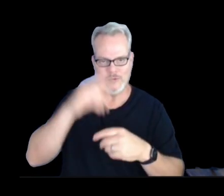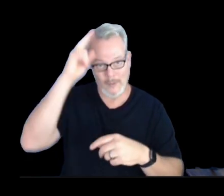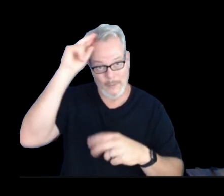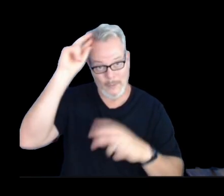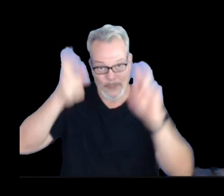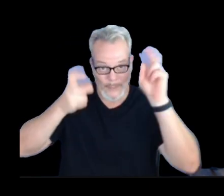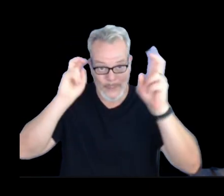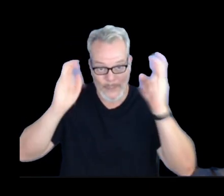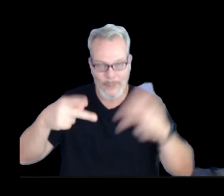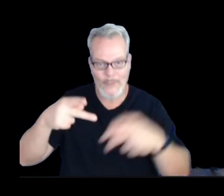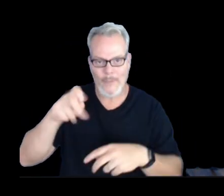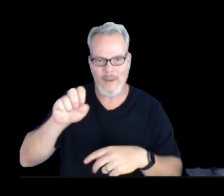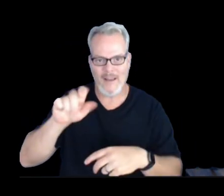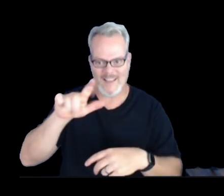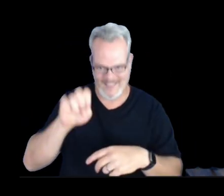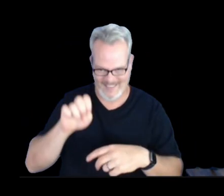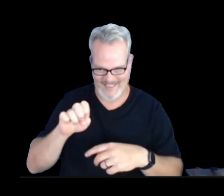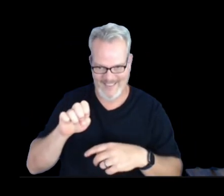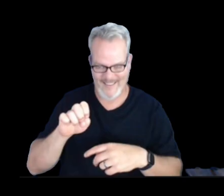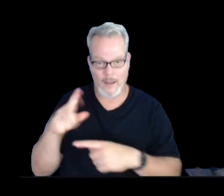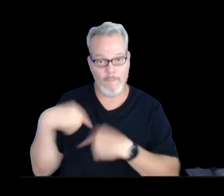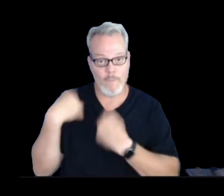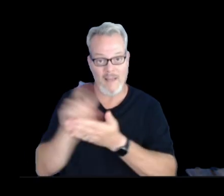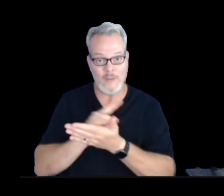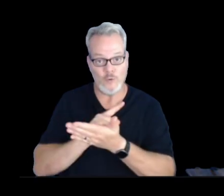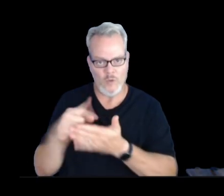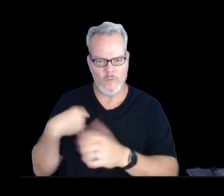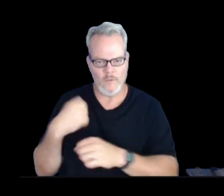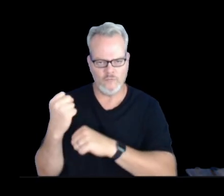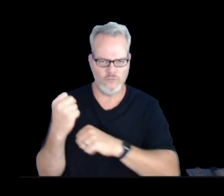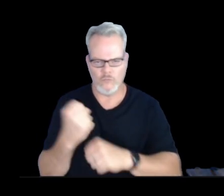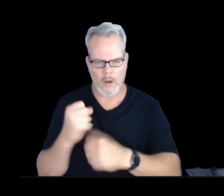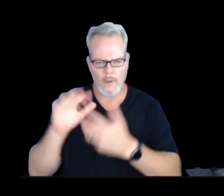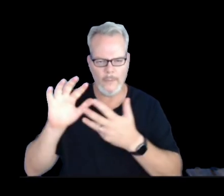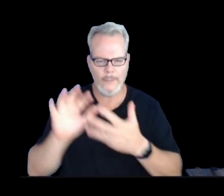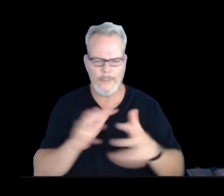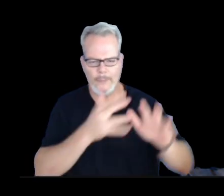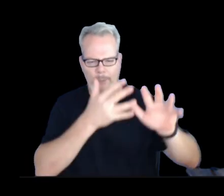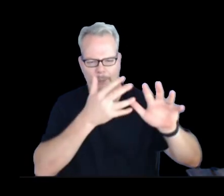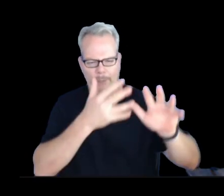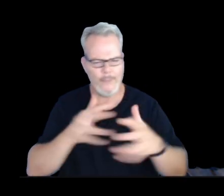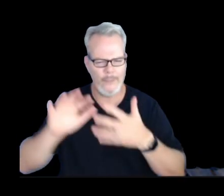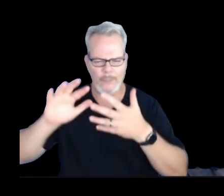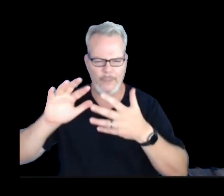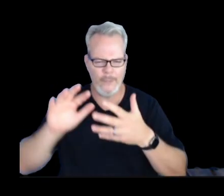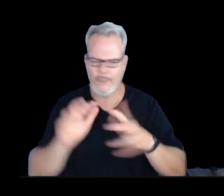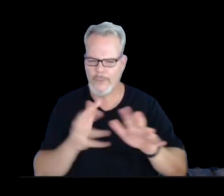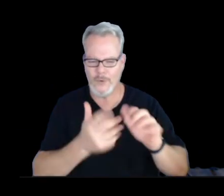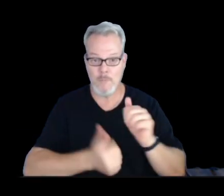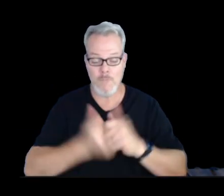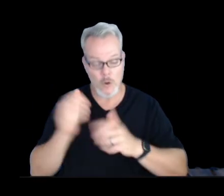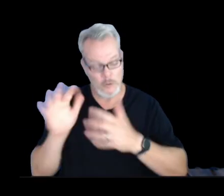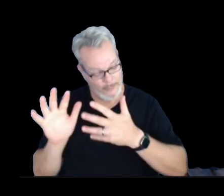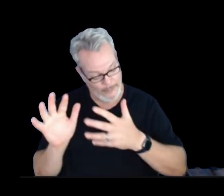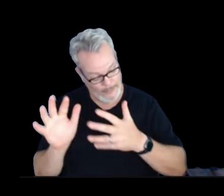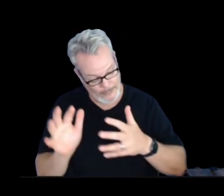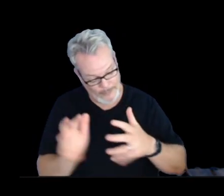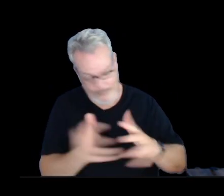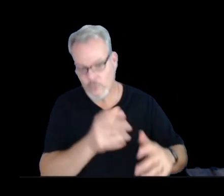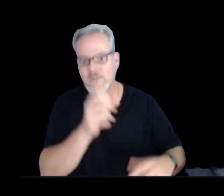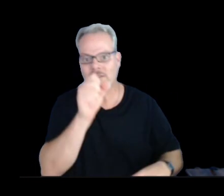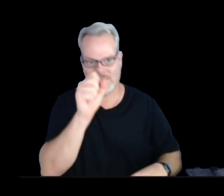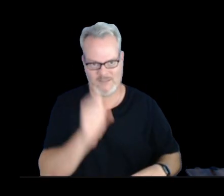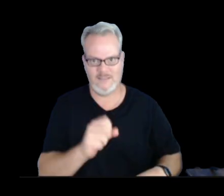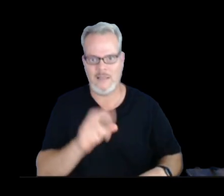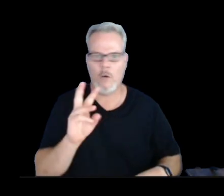dominant trade winds. And so most of this material is being blown to the southwest, to the